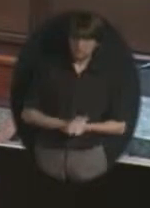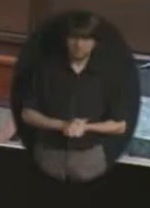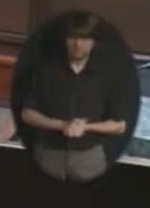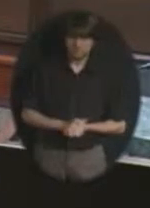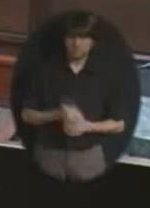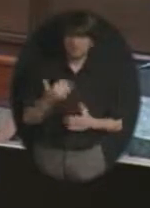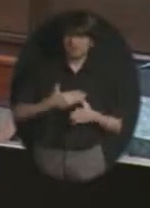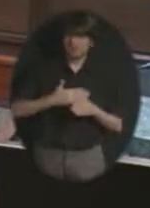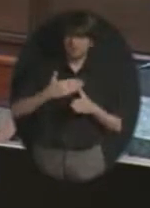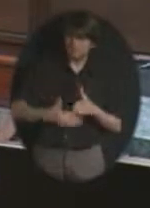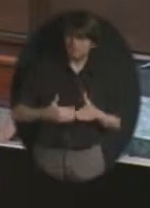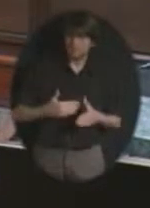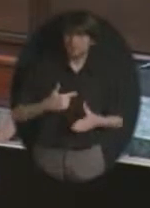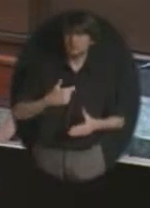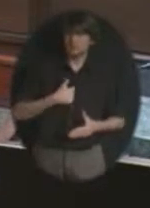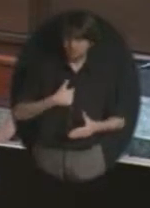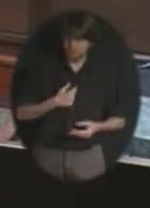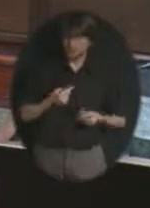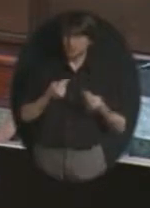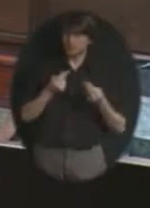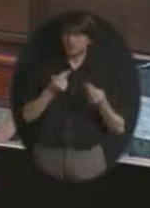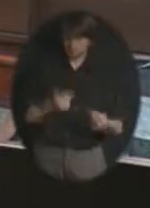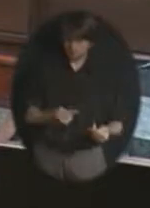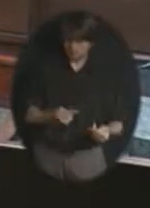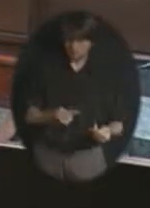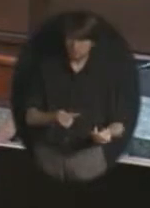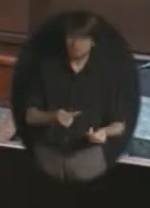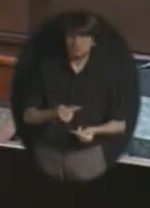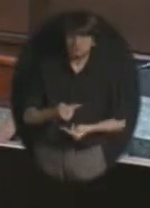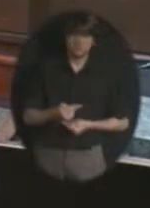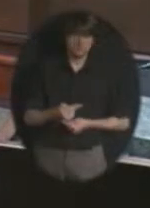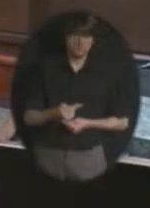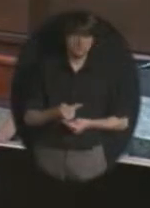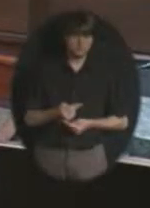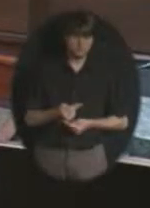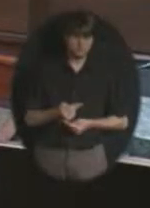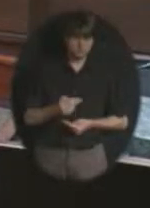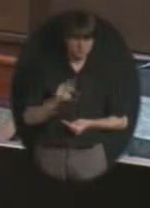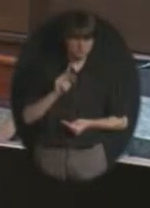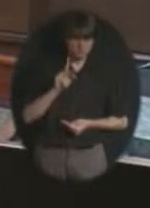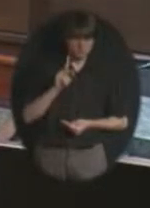on the Kansas Association of School Boards nominee committee for 2013. Second.